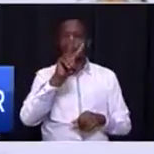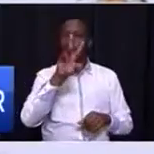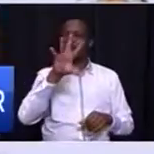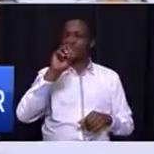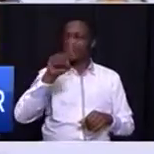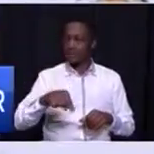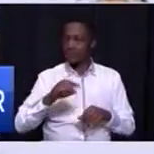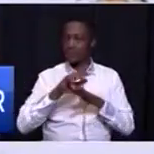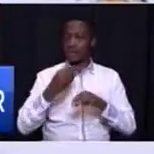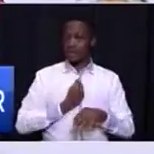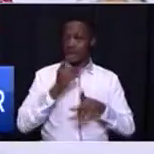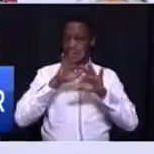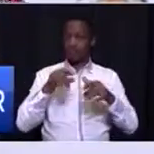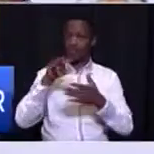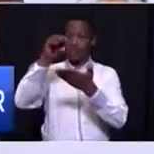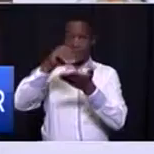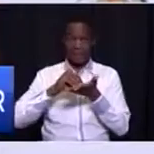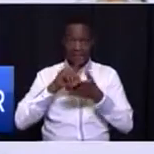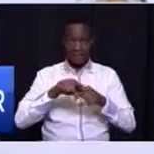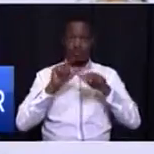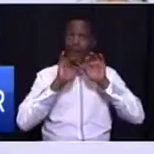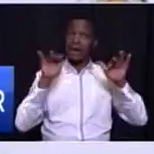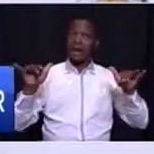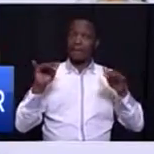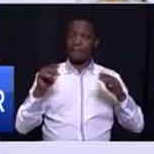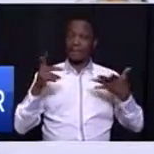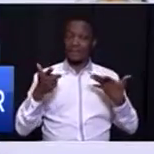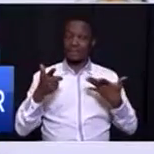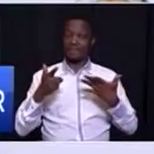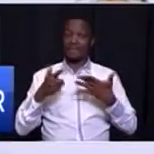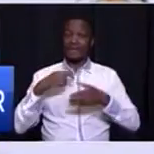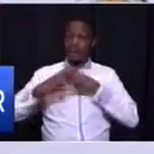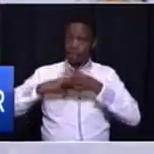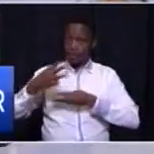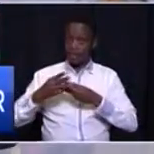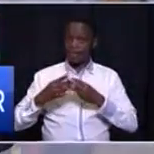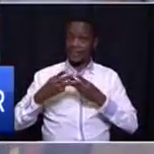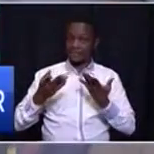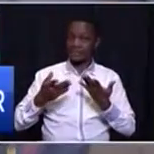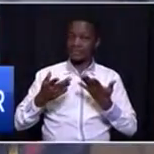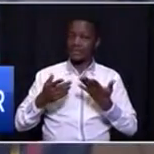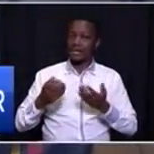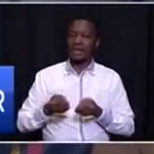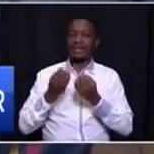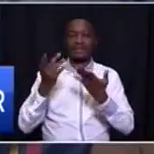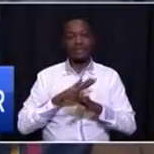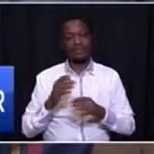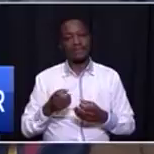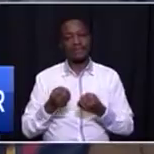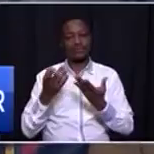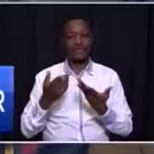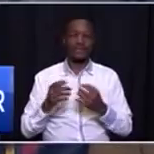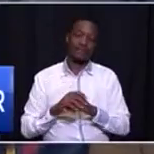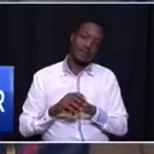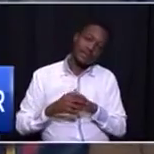who will be brought into our public employment schemes to help create skills and enable them to earn some income